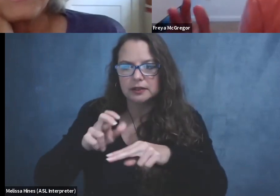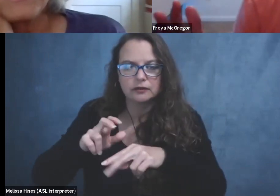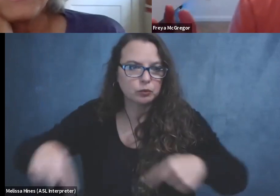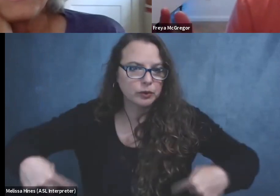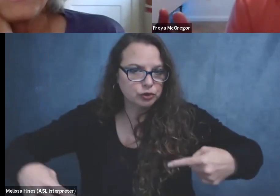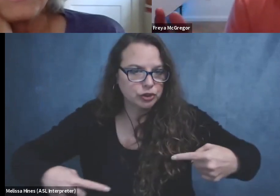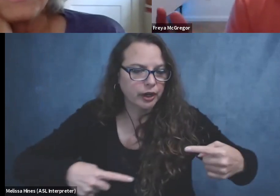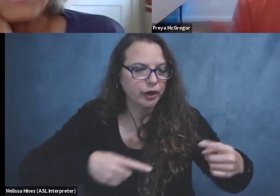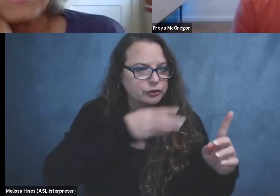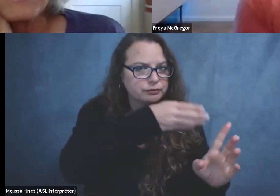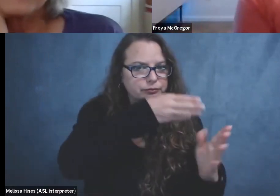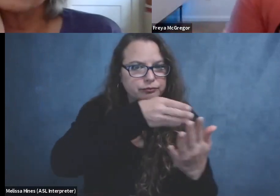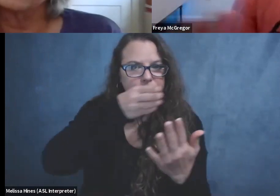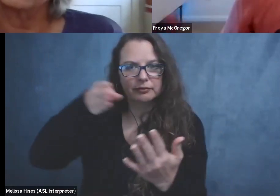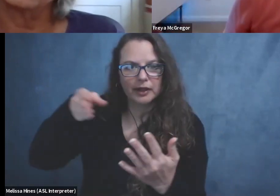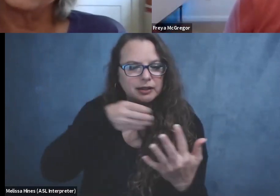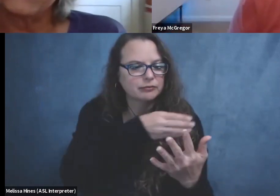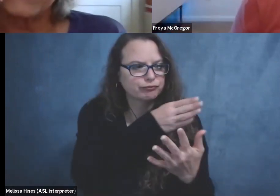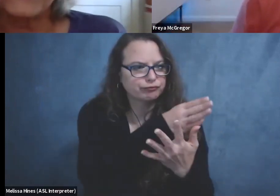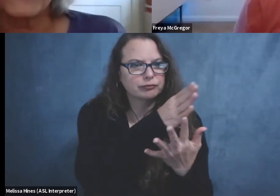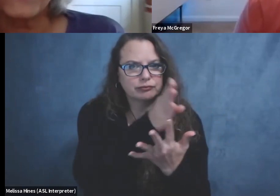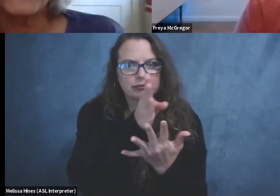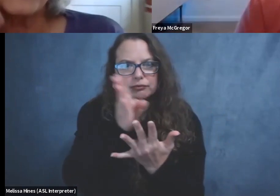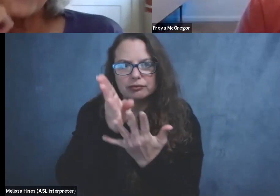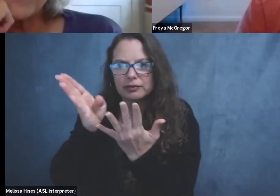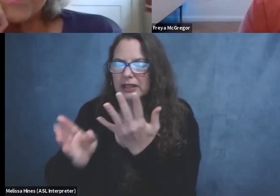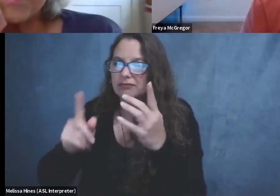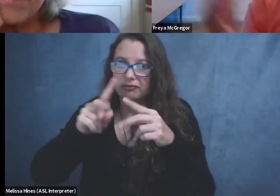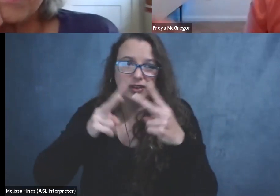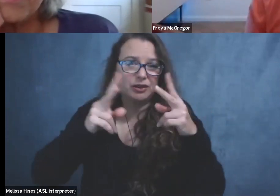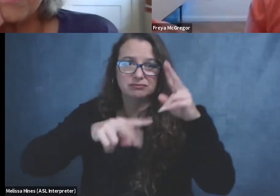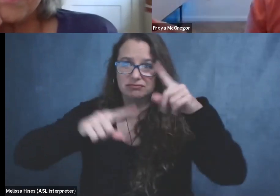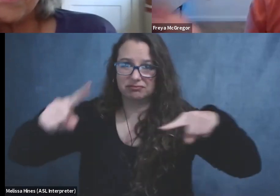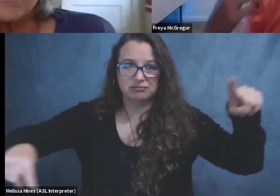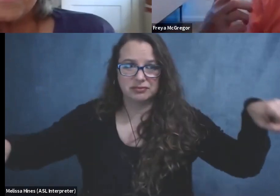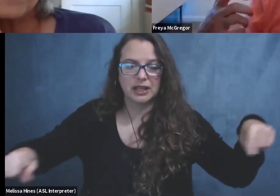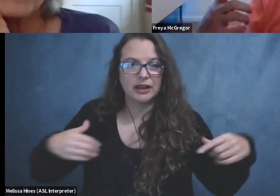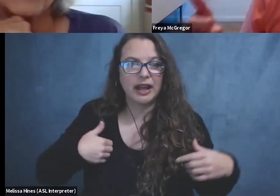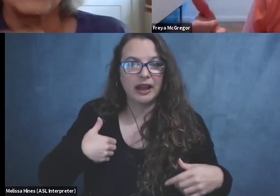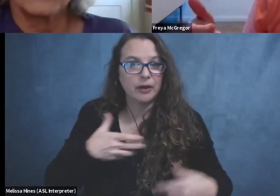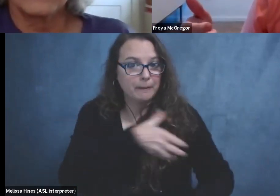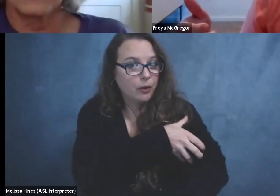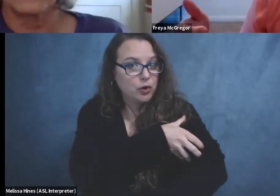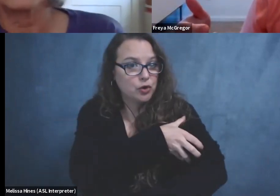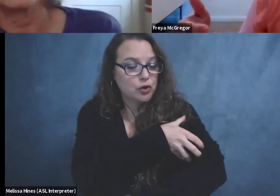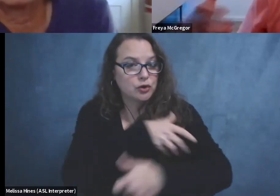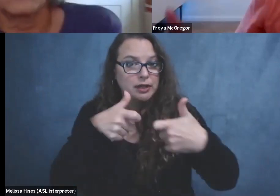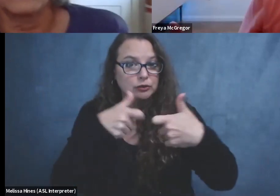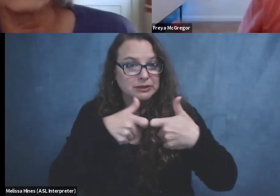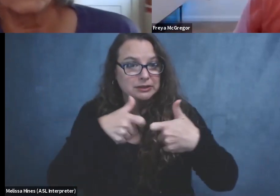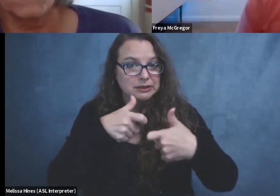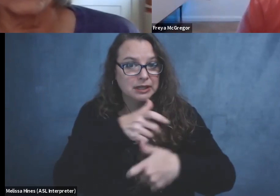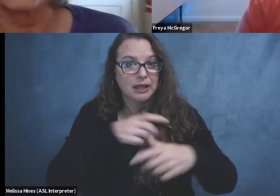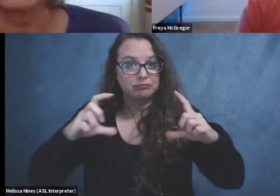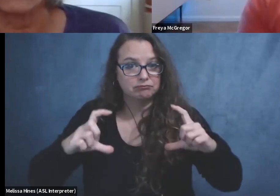not every wheelchair user is the same at all. It's a really diverse group of people. There's power wheelchairs that are, um, driven, um, with a